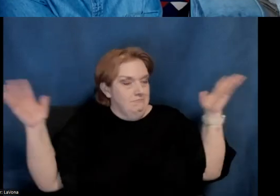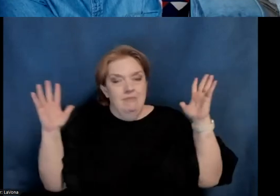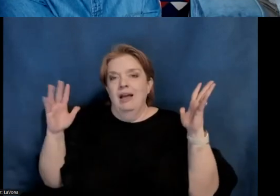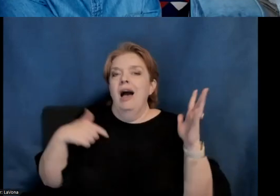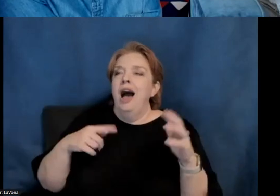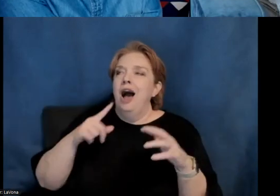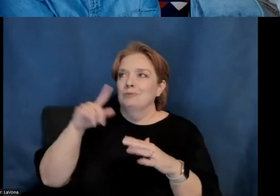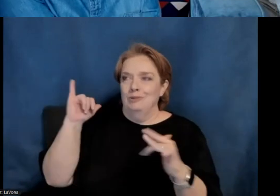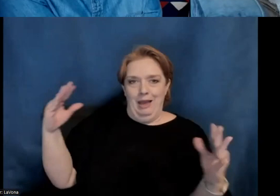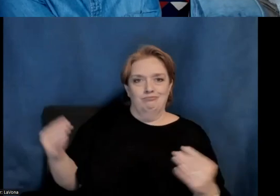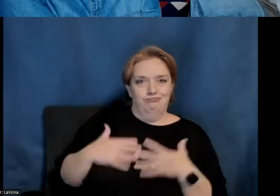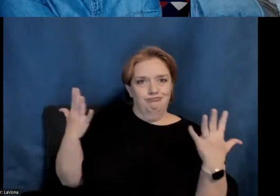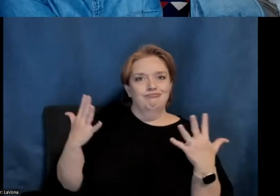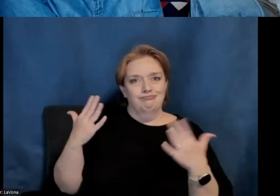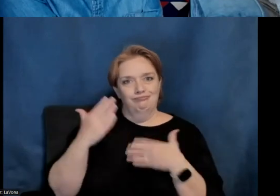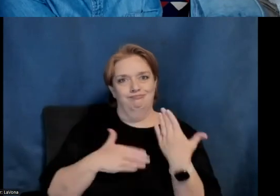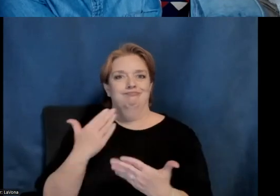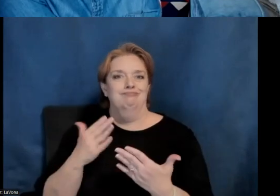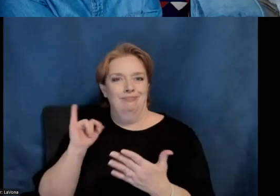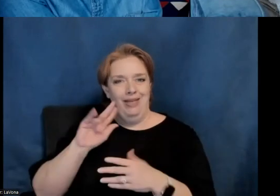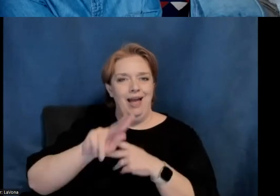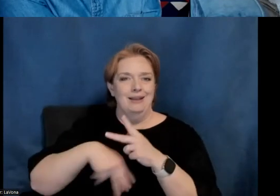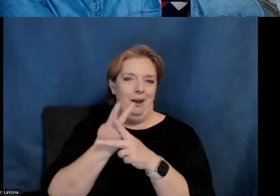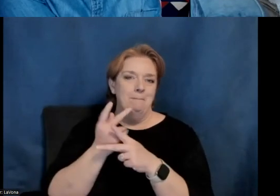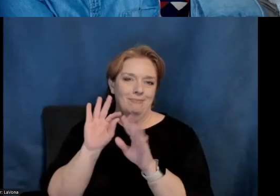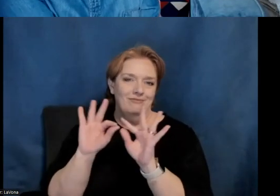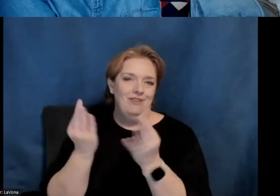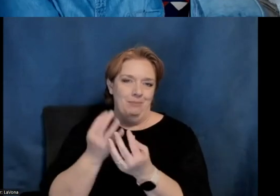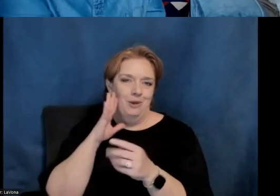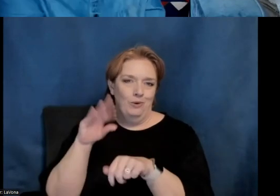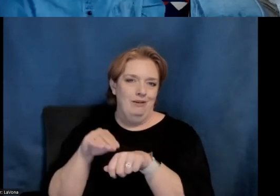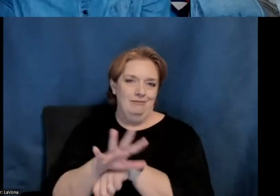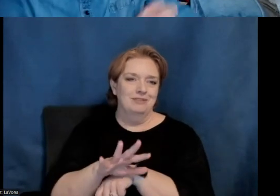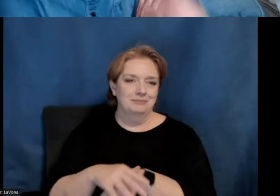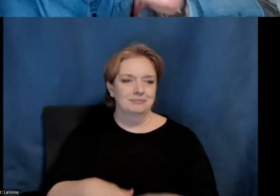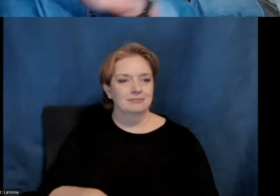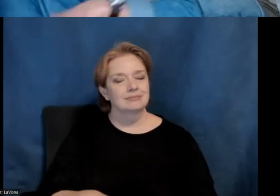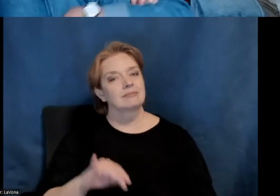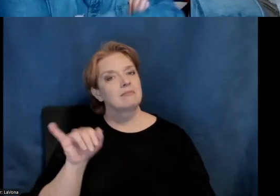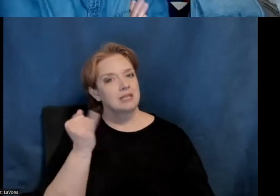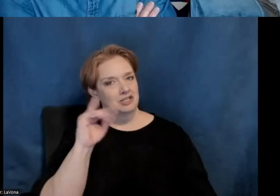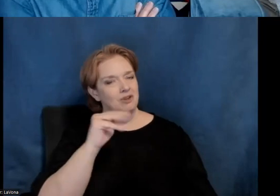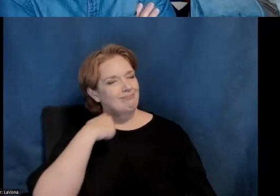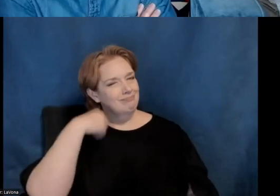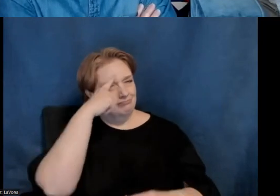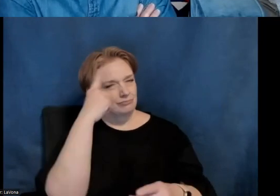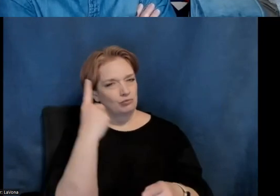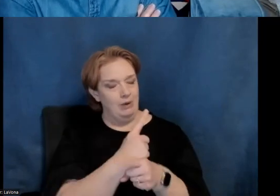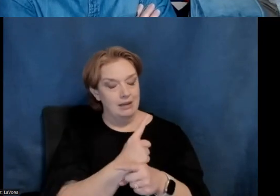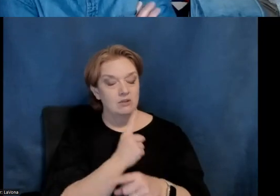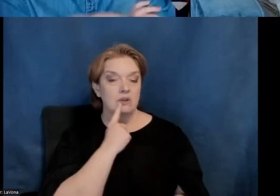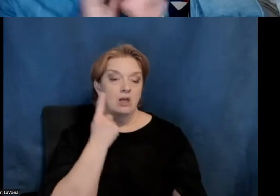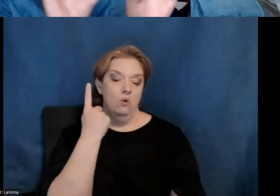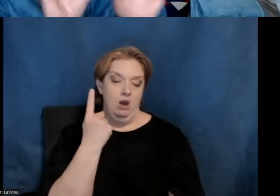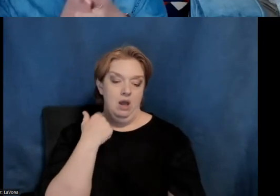contagious, um, in a, in a family like this. Amazing. Um, I think that that's right, you know, uh, and, and to that point, one of the things